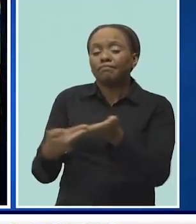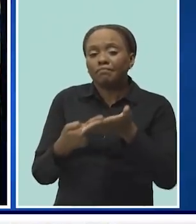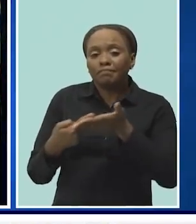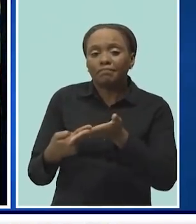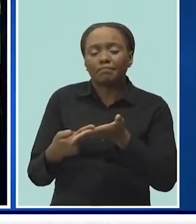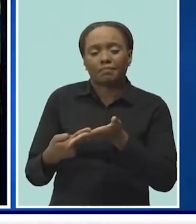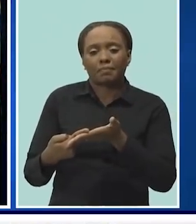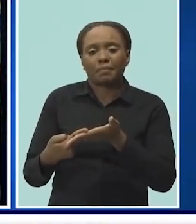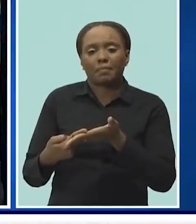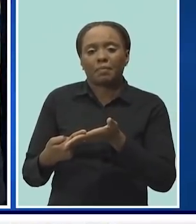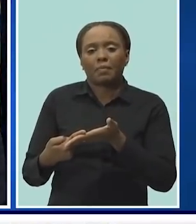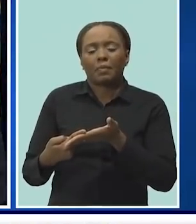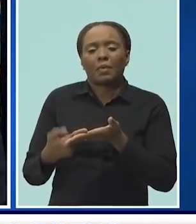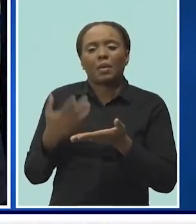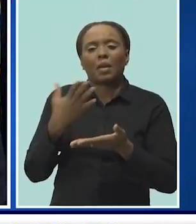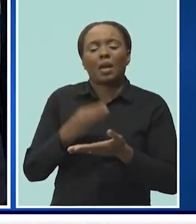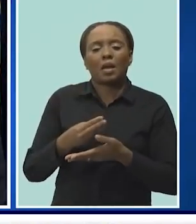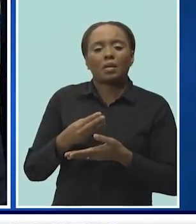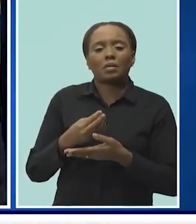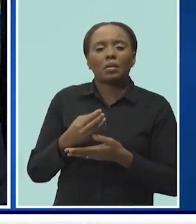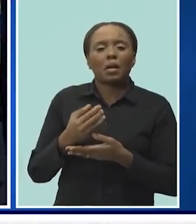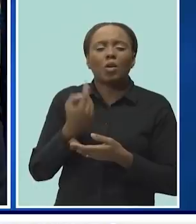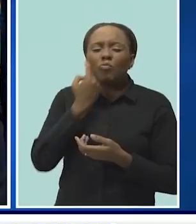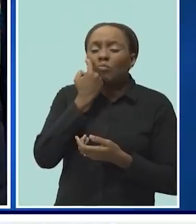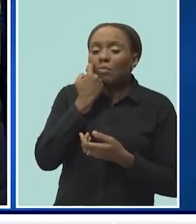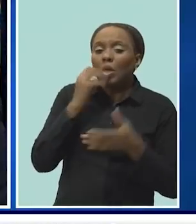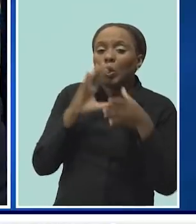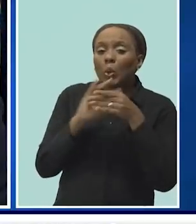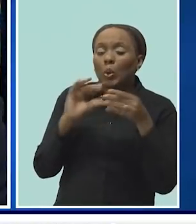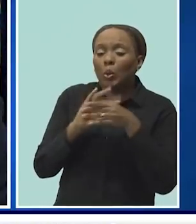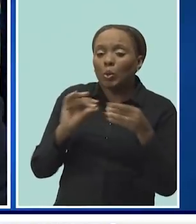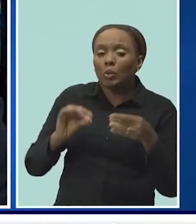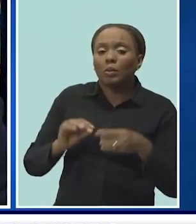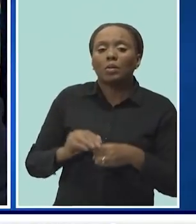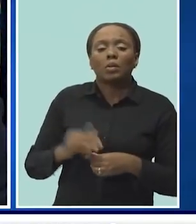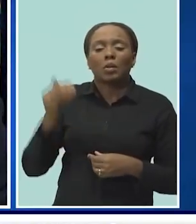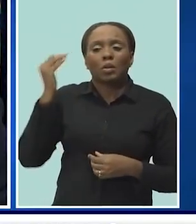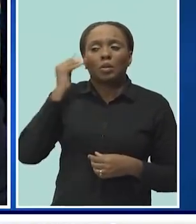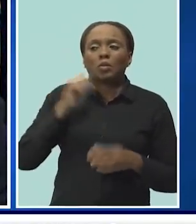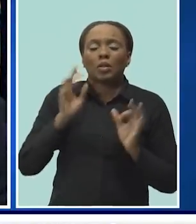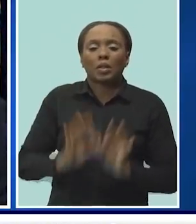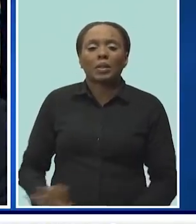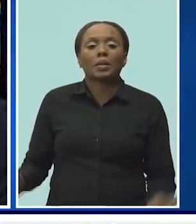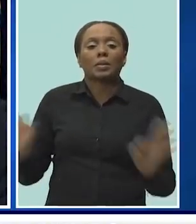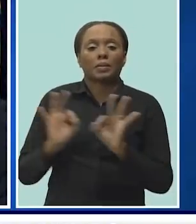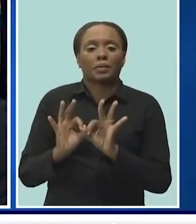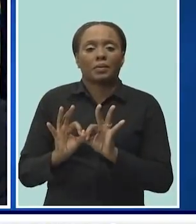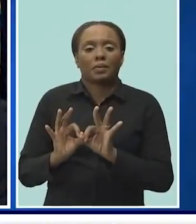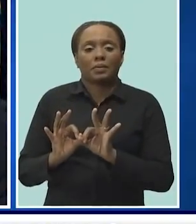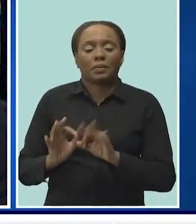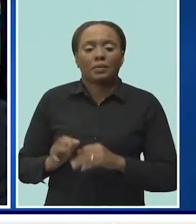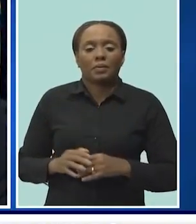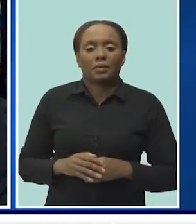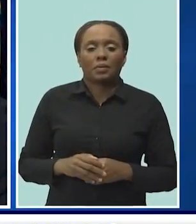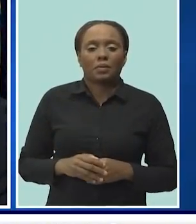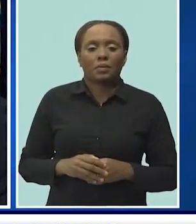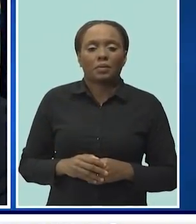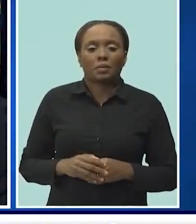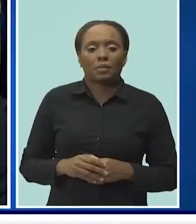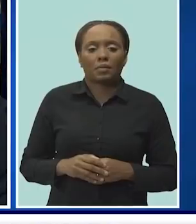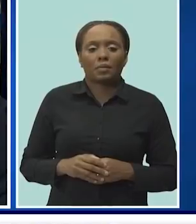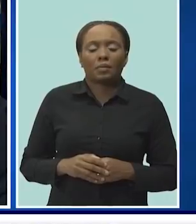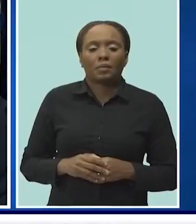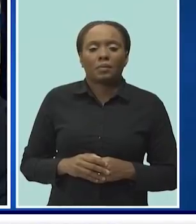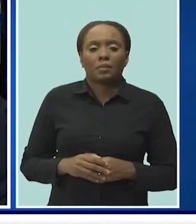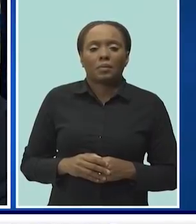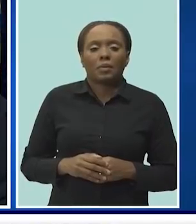from your news story earlier. I think Barbadians recognize the significance of what we're doing. And with that kind